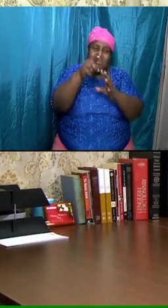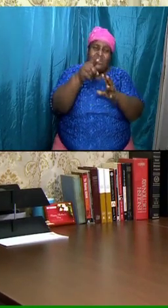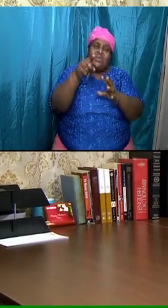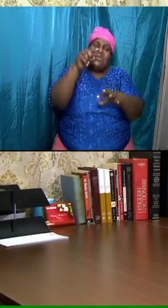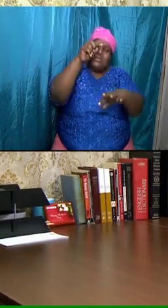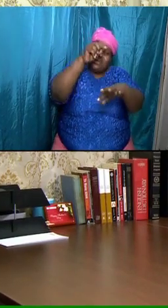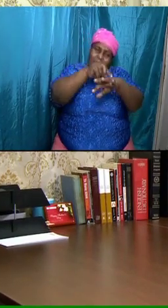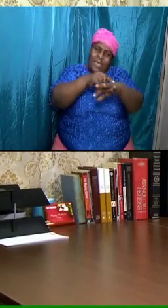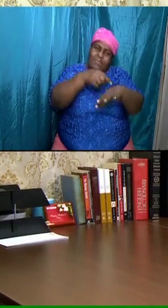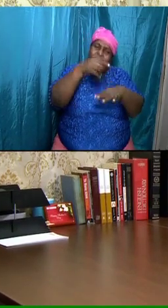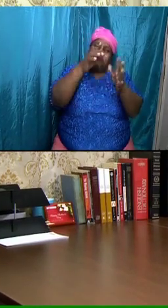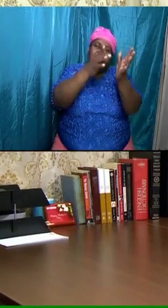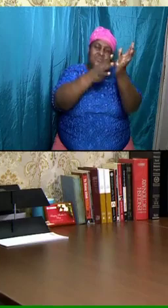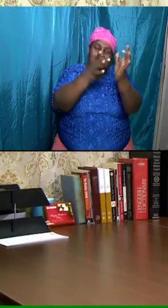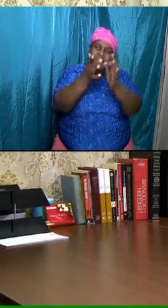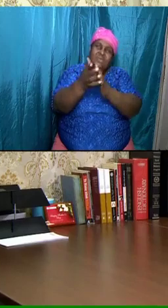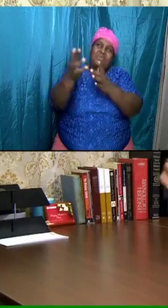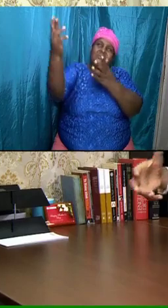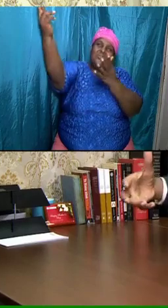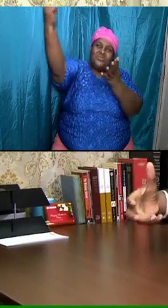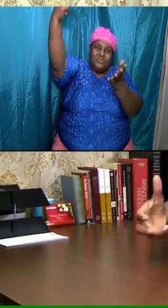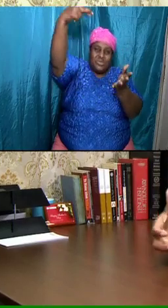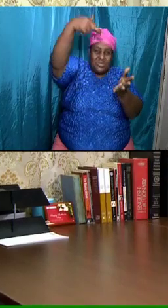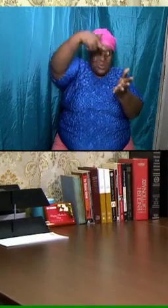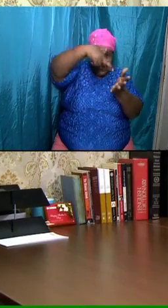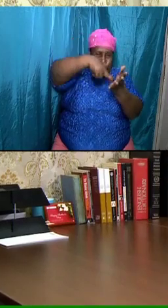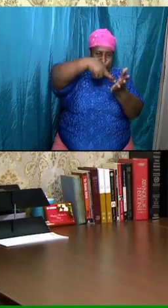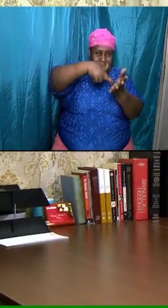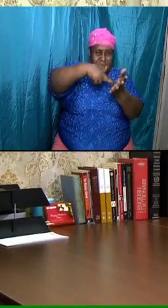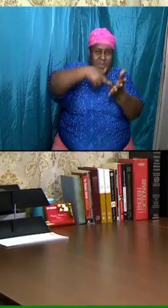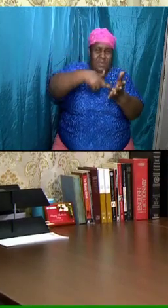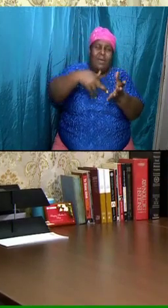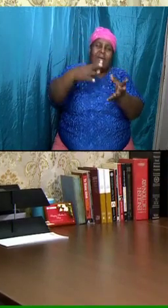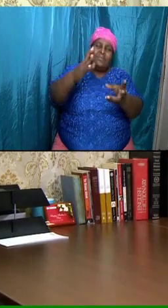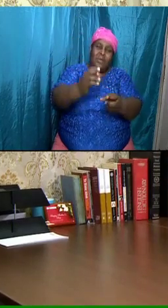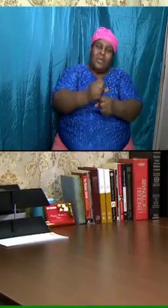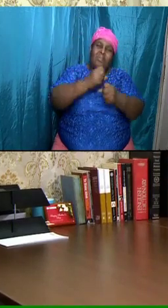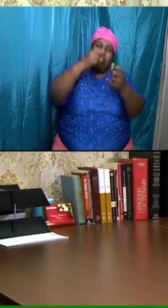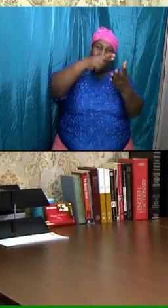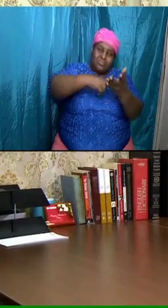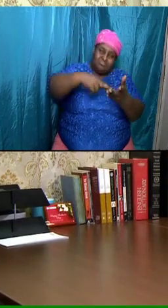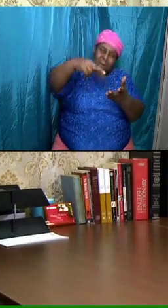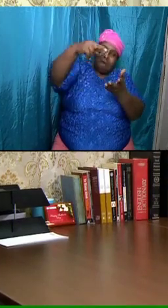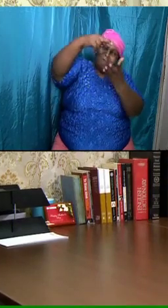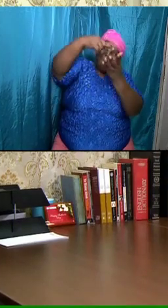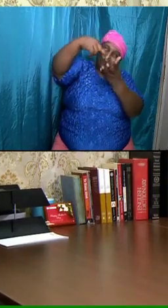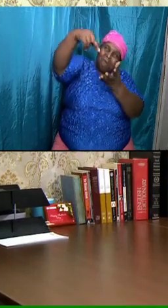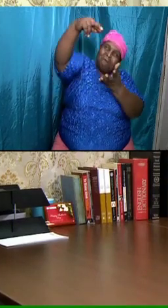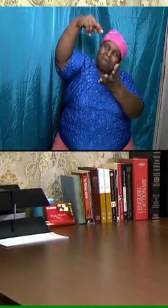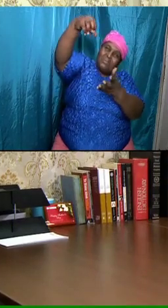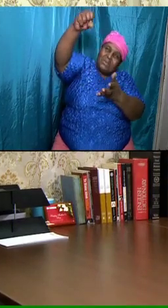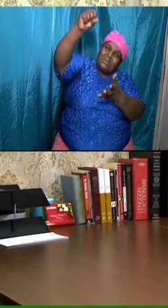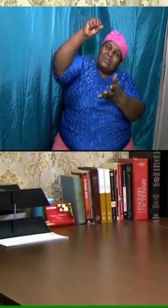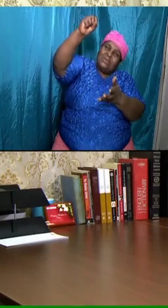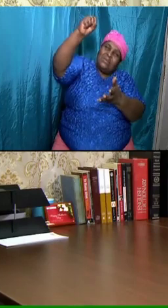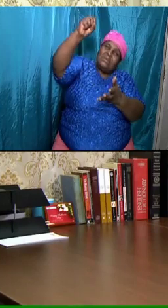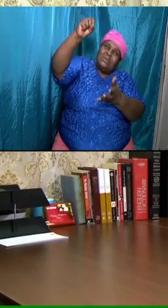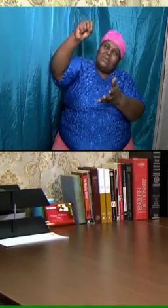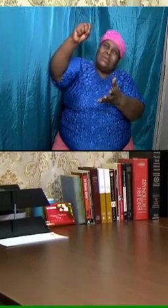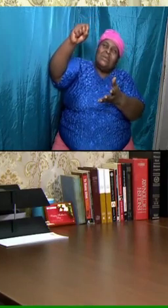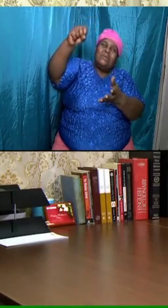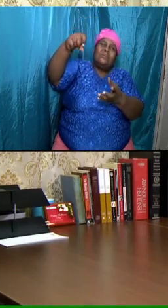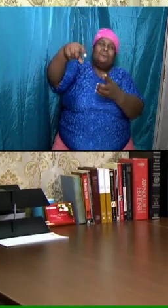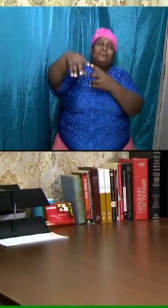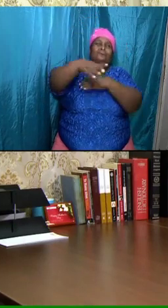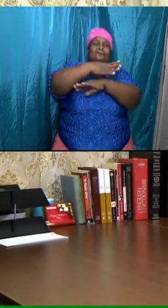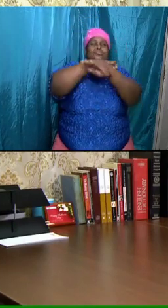day now Jesus could put in his appearance and he's coming to take us up having been exposed to him over this time to take